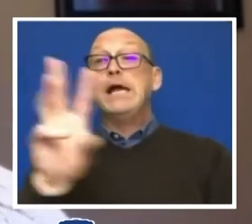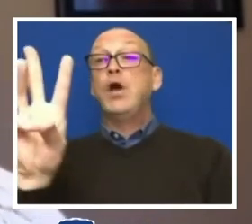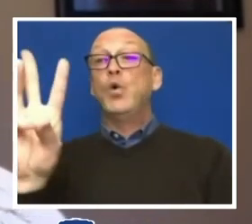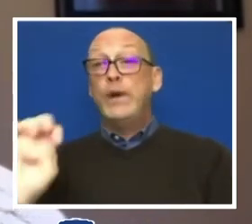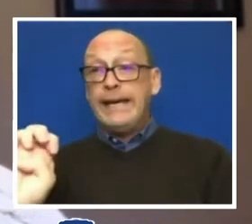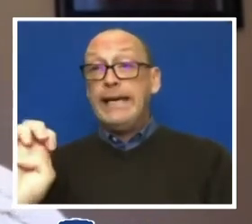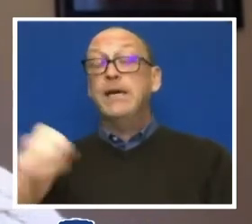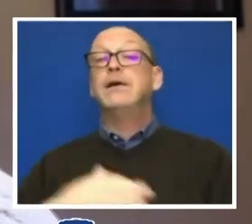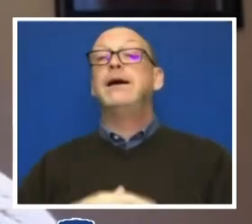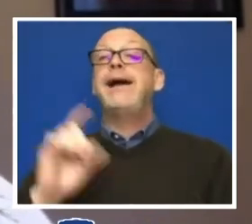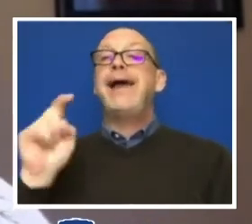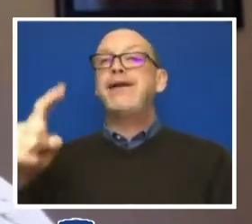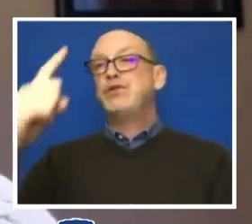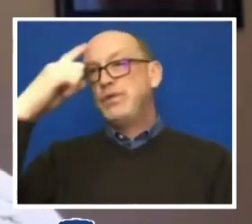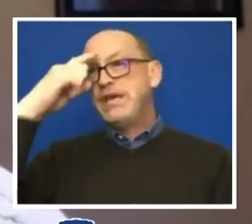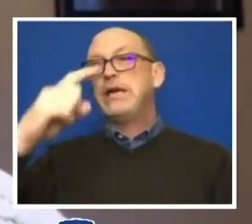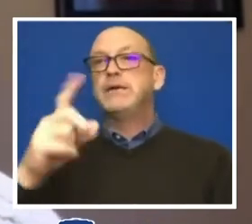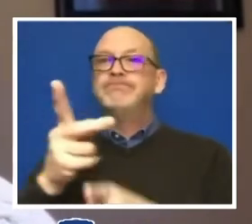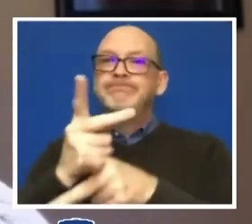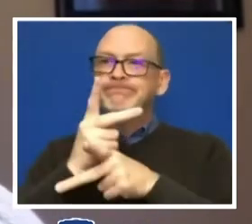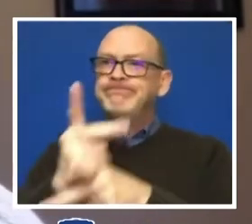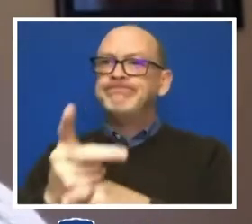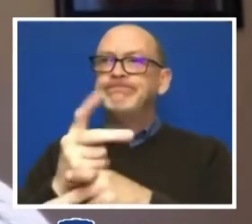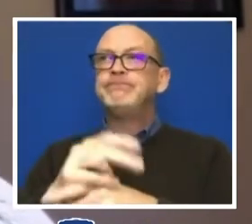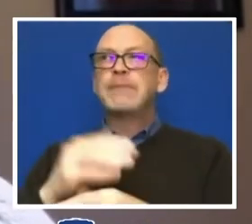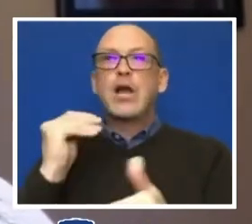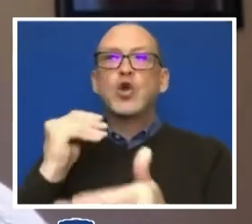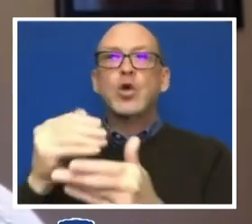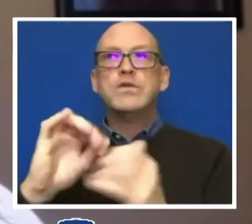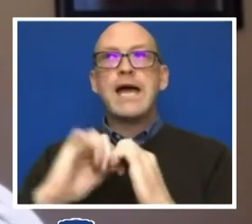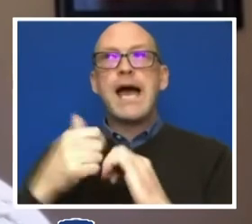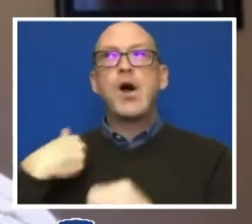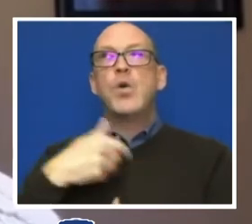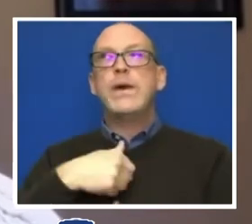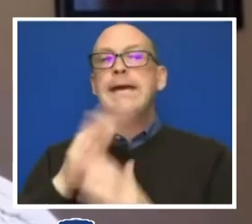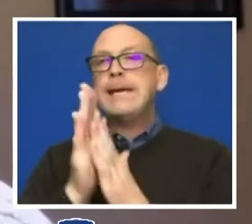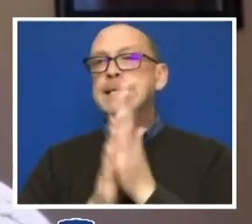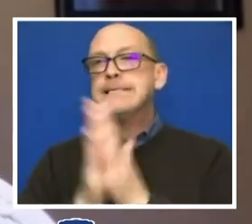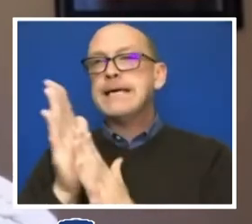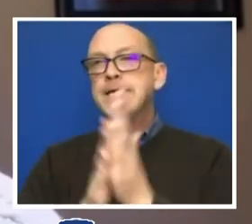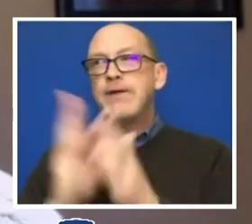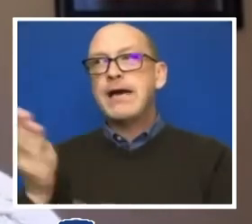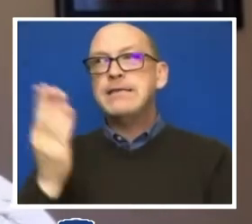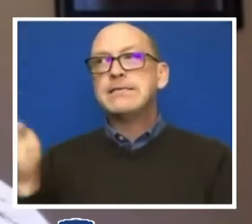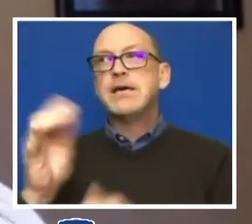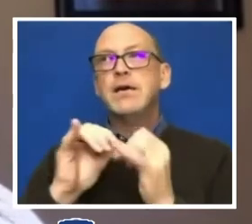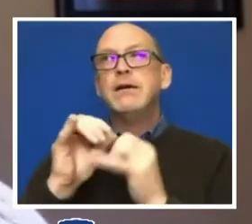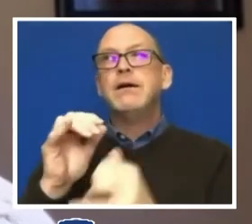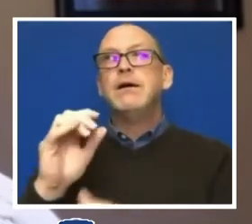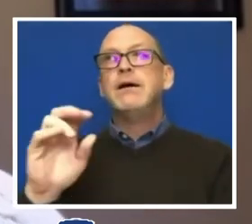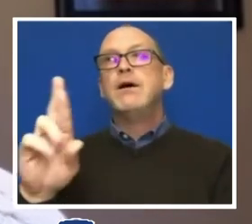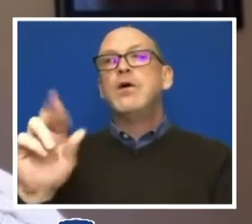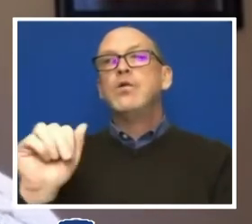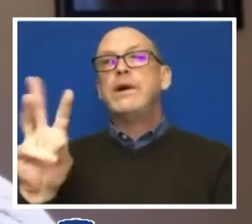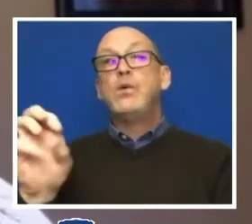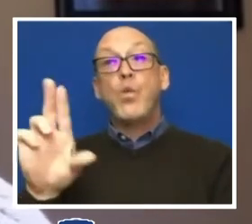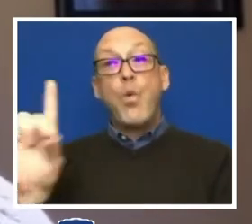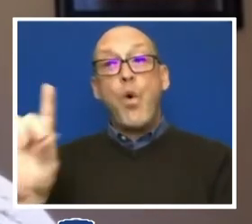very carefully and closely about how we incentivize and reward the work.